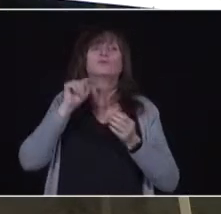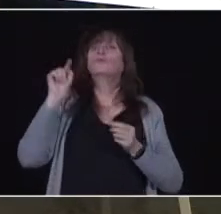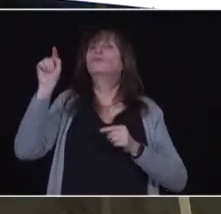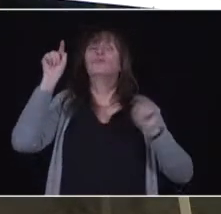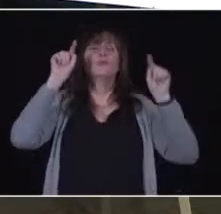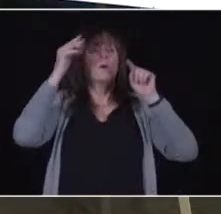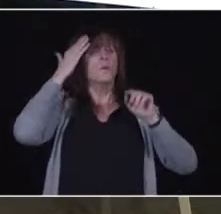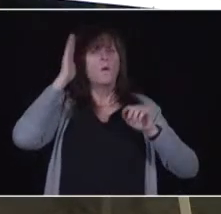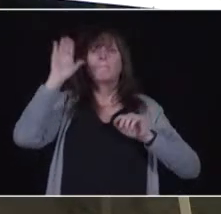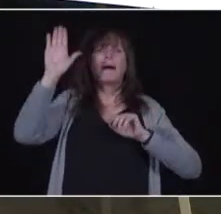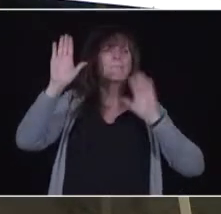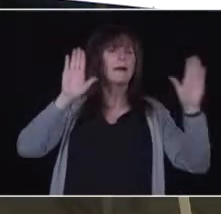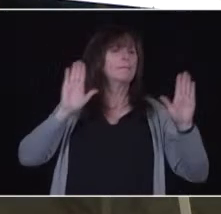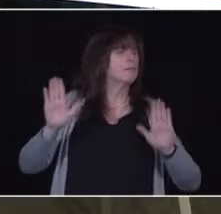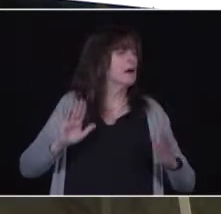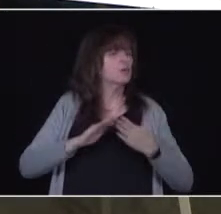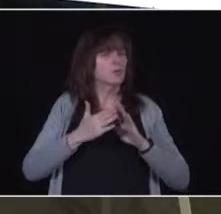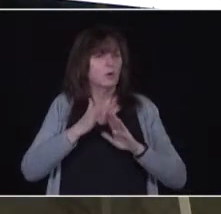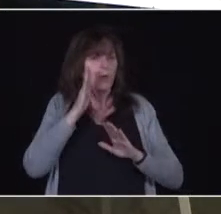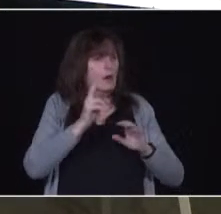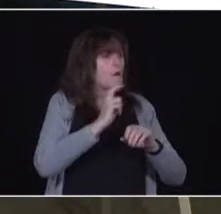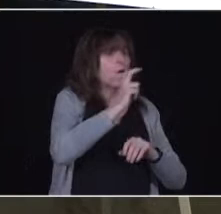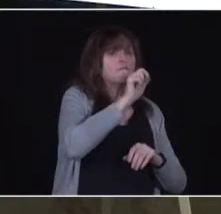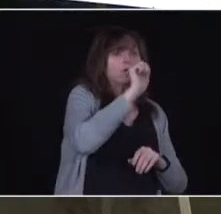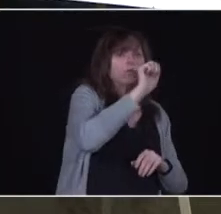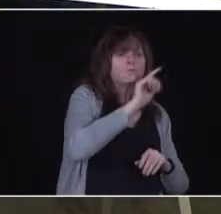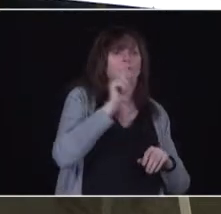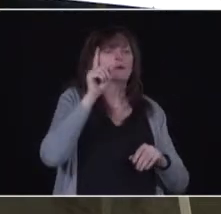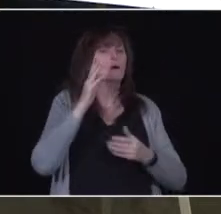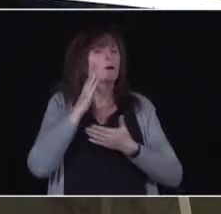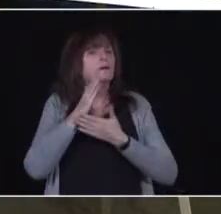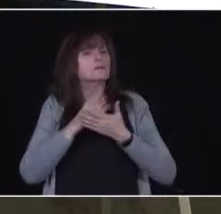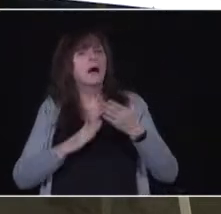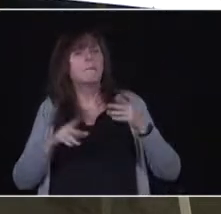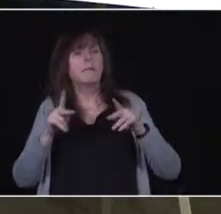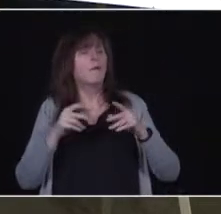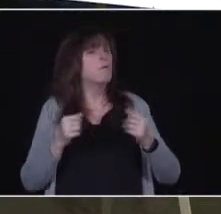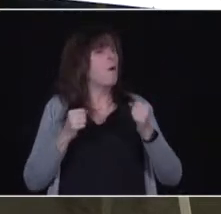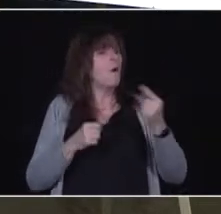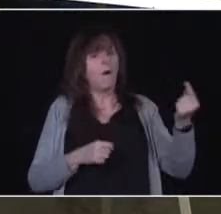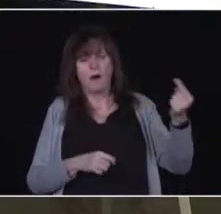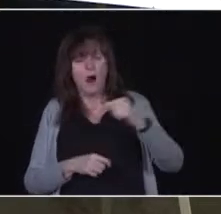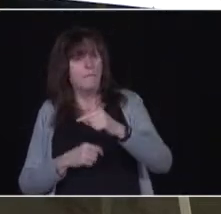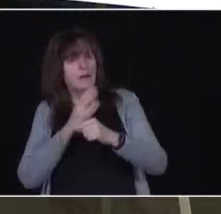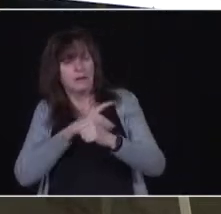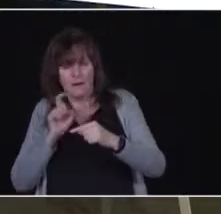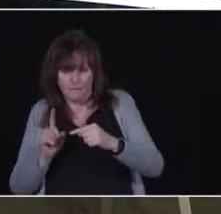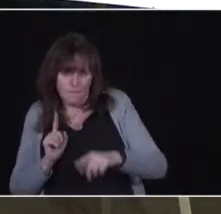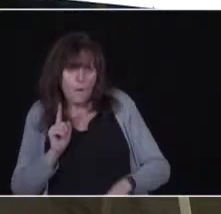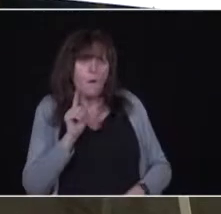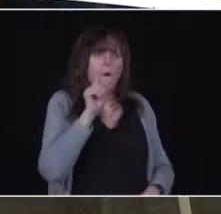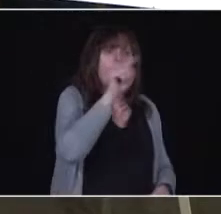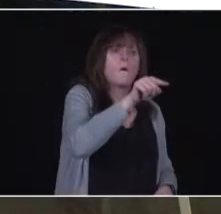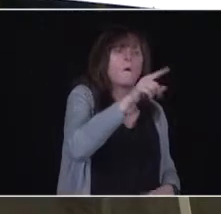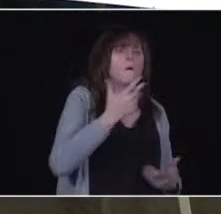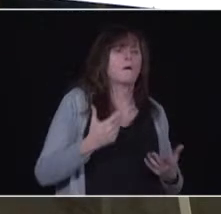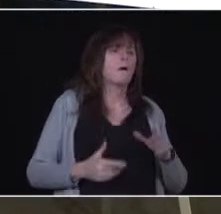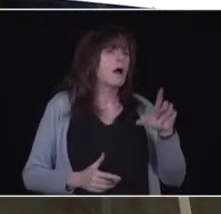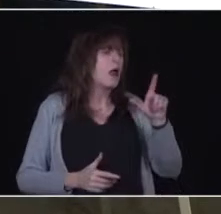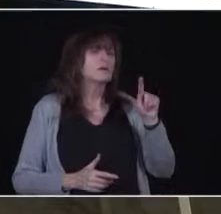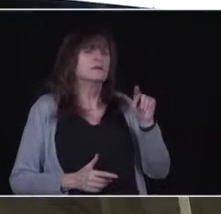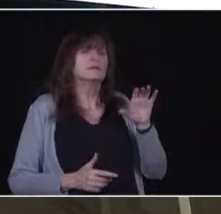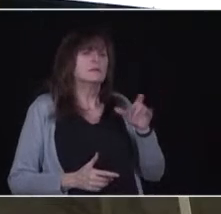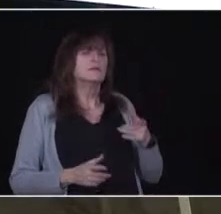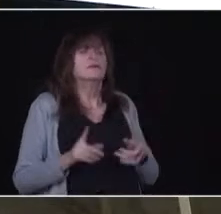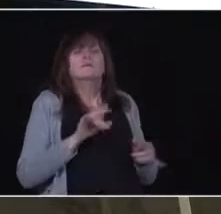come to, for example, mass vaccination clinics. And you really have to go there, almost like going into a long-term care home. really have to go there.